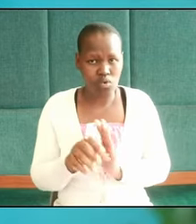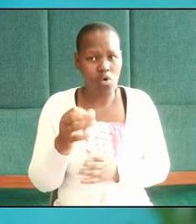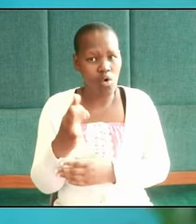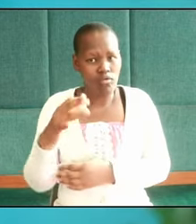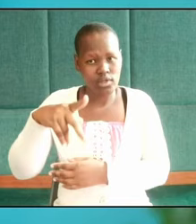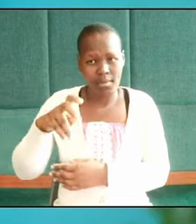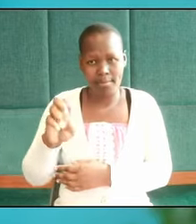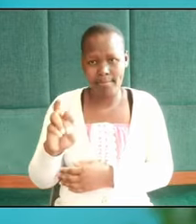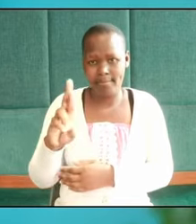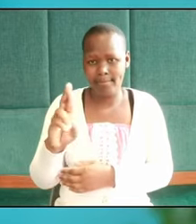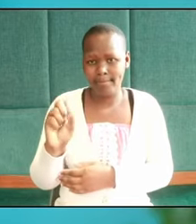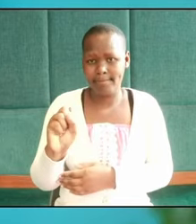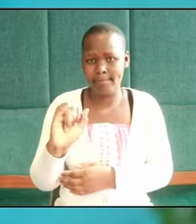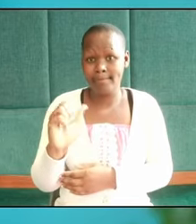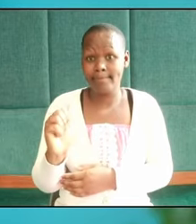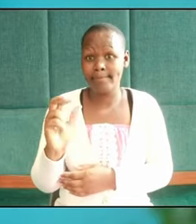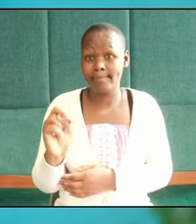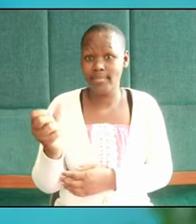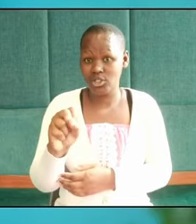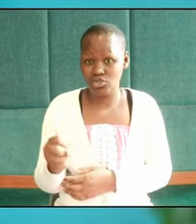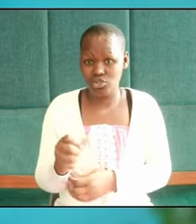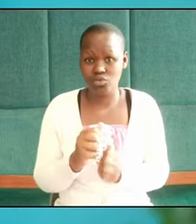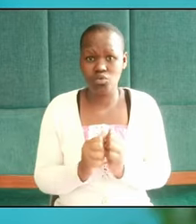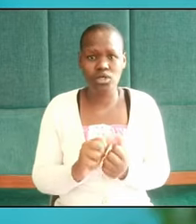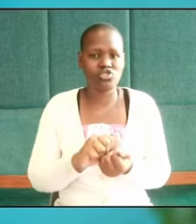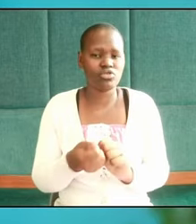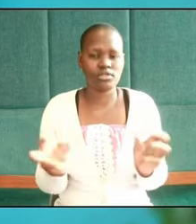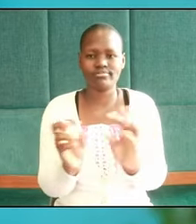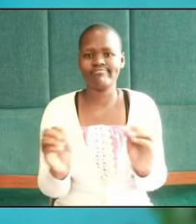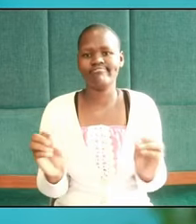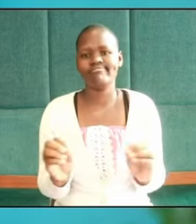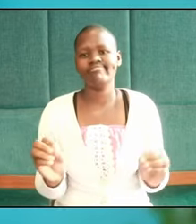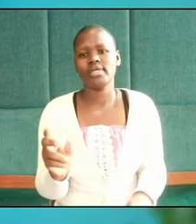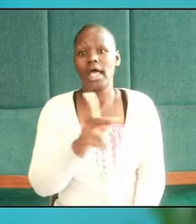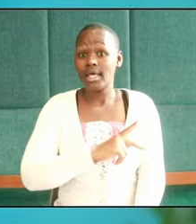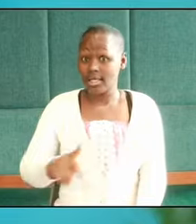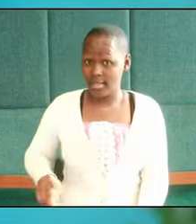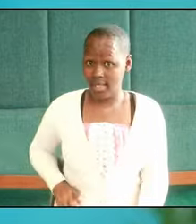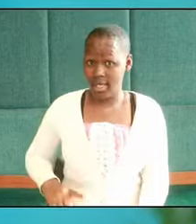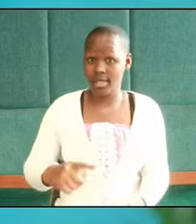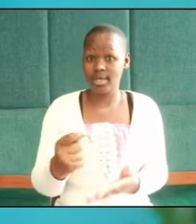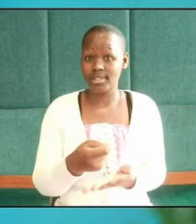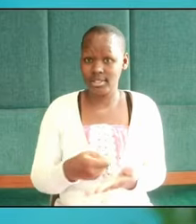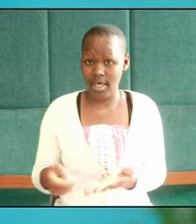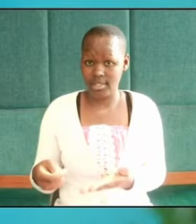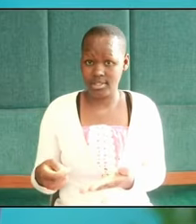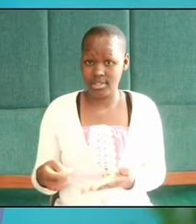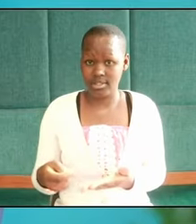passions which does not alter therefore King Darius sign the